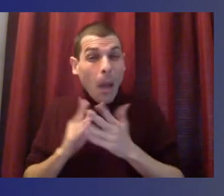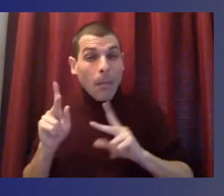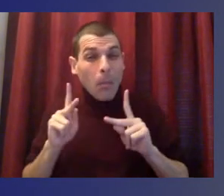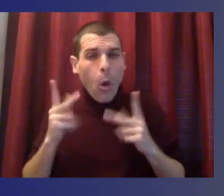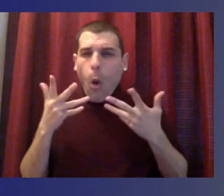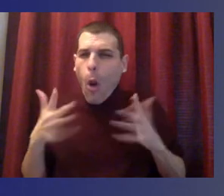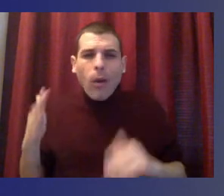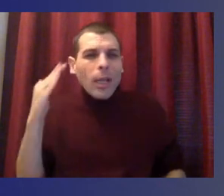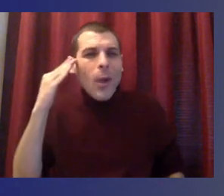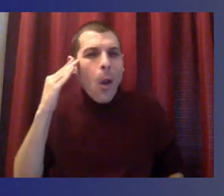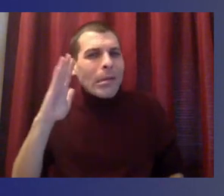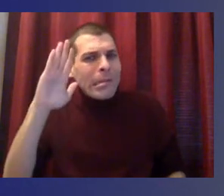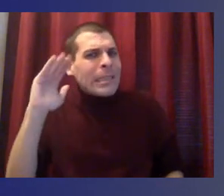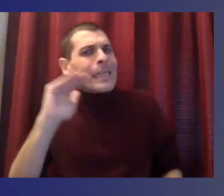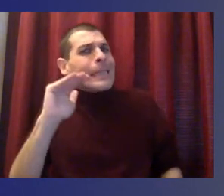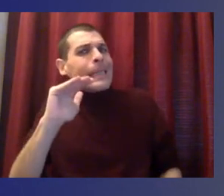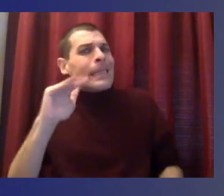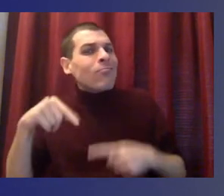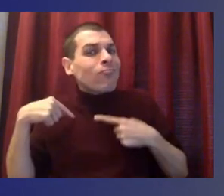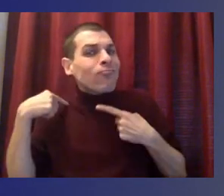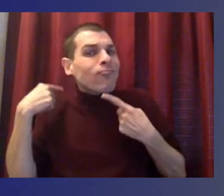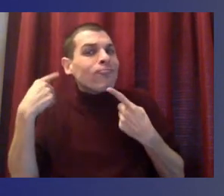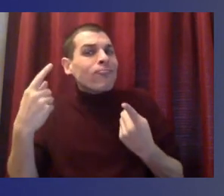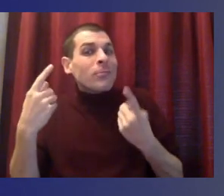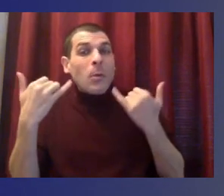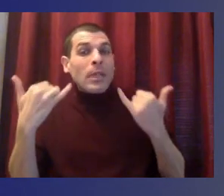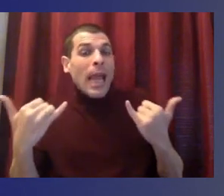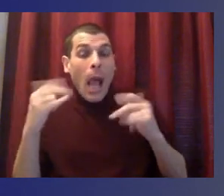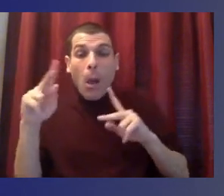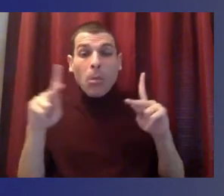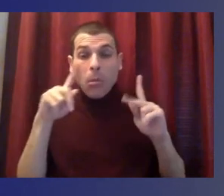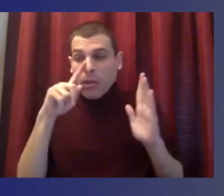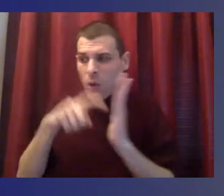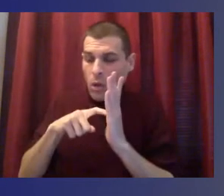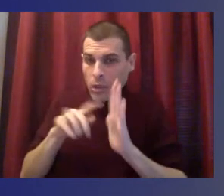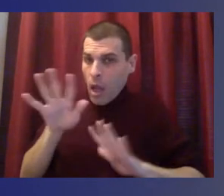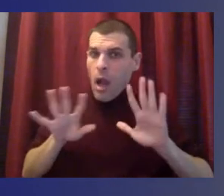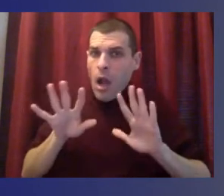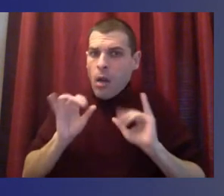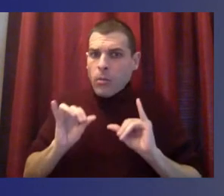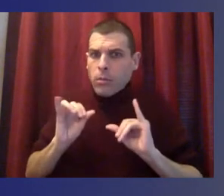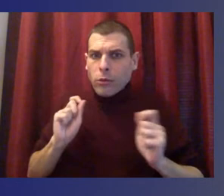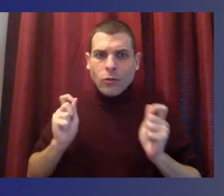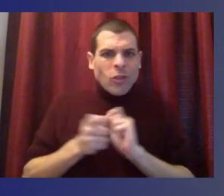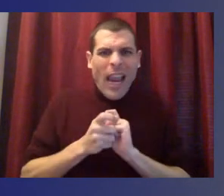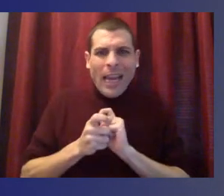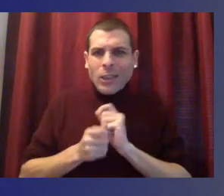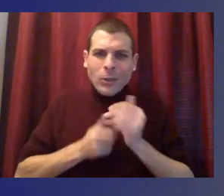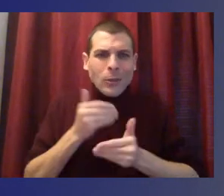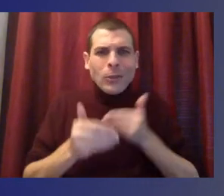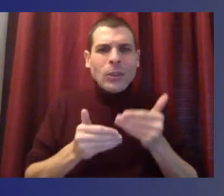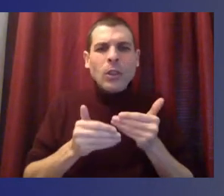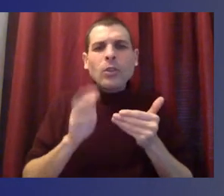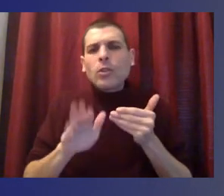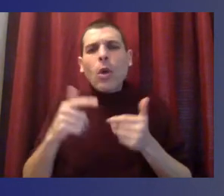seen recently that you can't unsee? And then how will that change the way you lead Portland Public Schools?